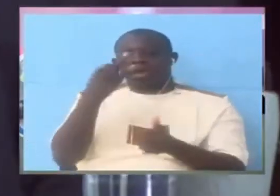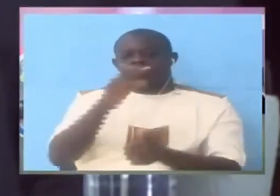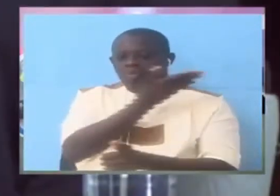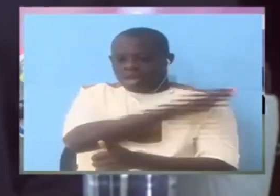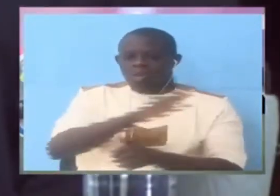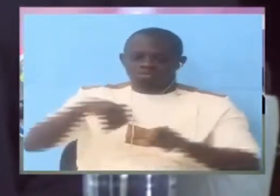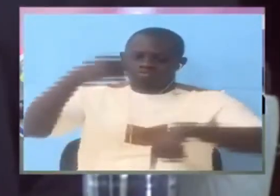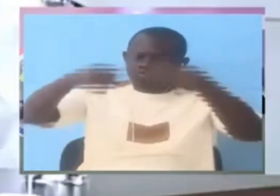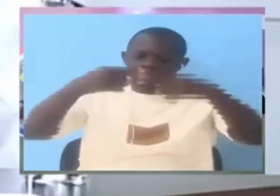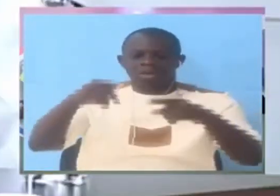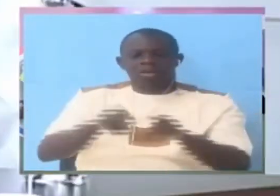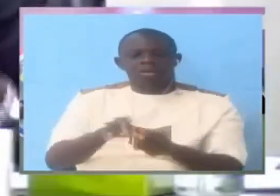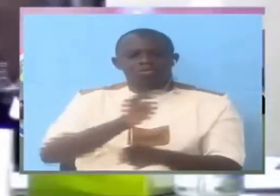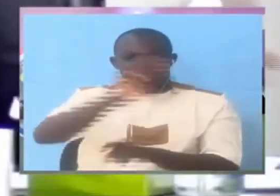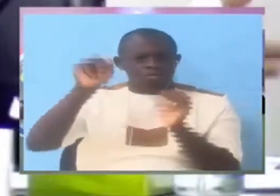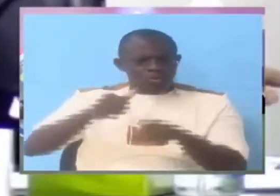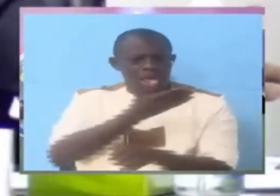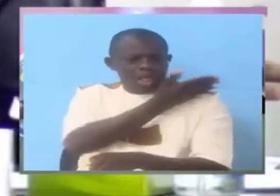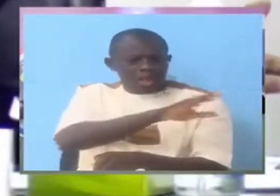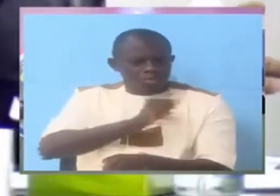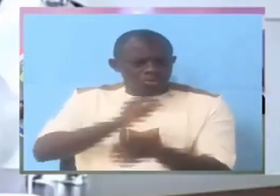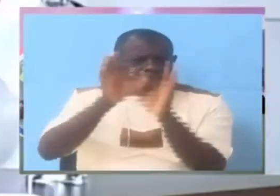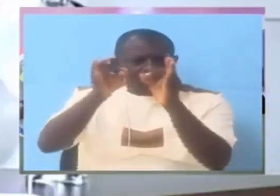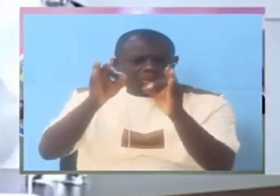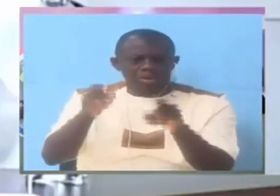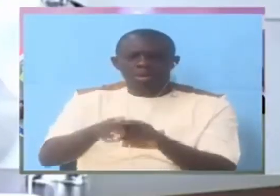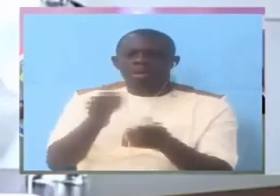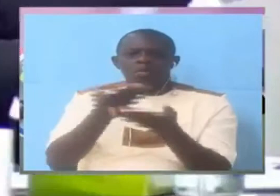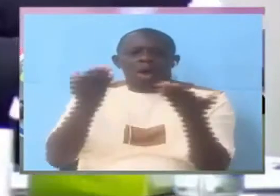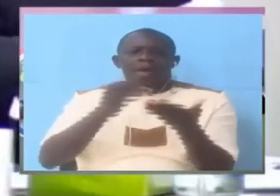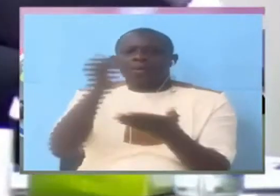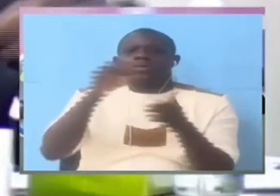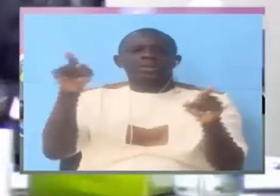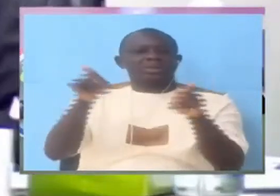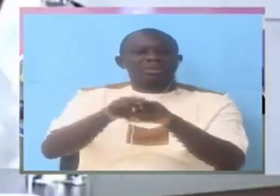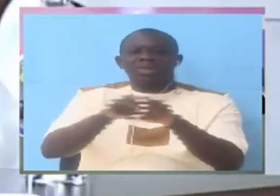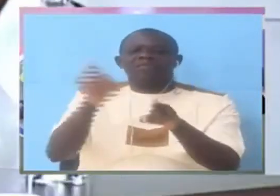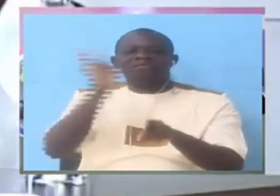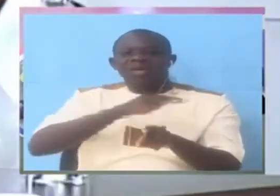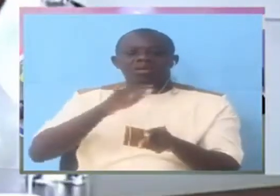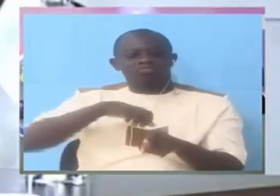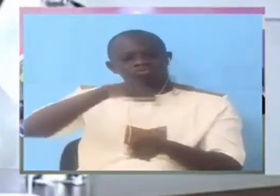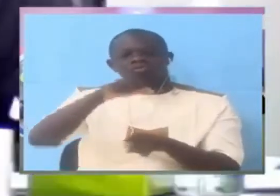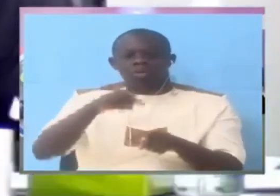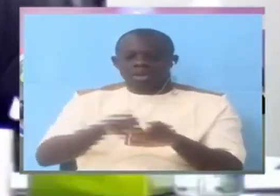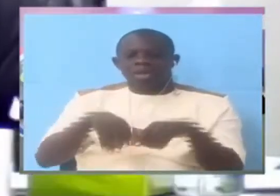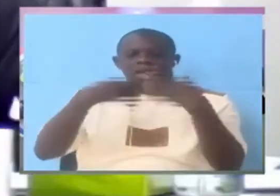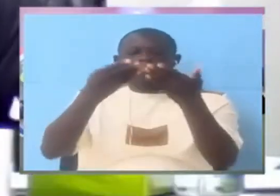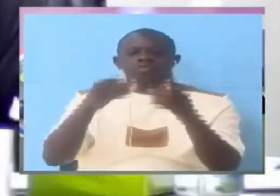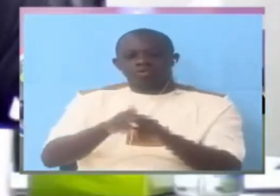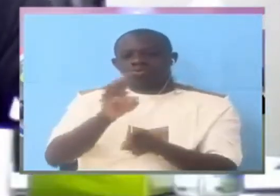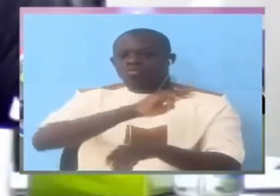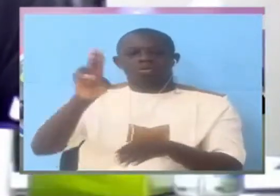me to learn? Because you are feeding us the same falsehood that we had yesterday. You are depriving me from my right to talk. No, I am not